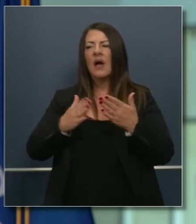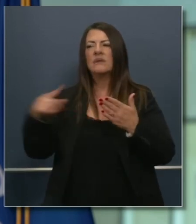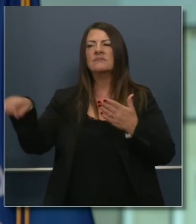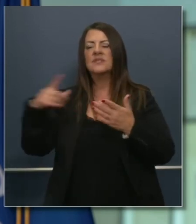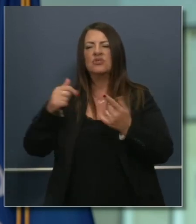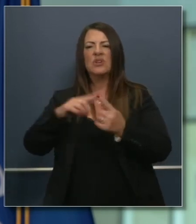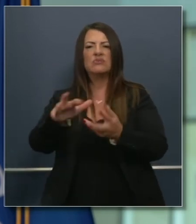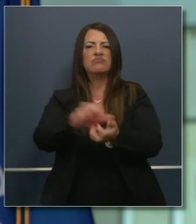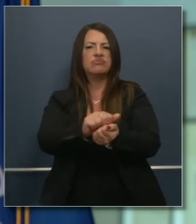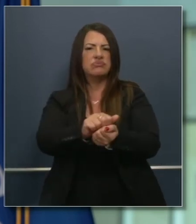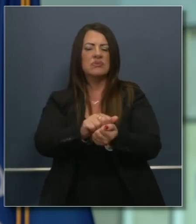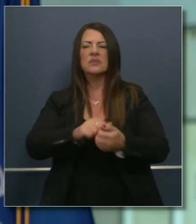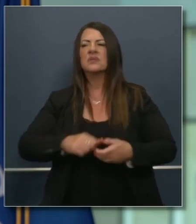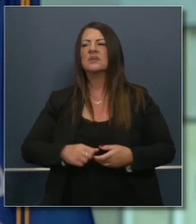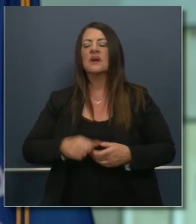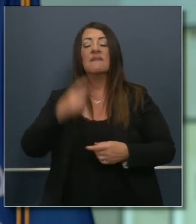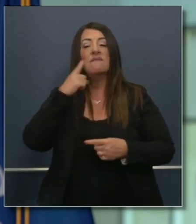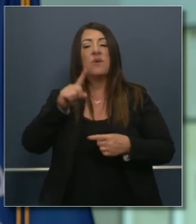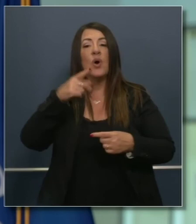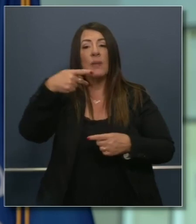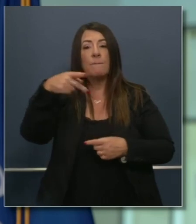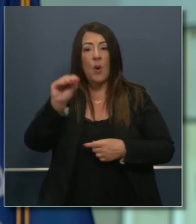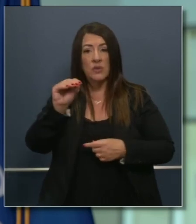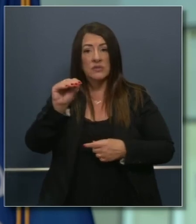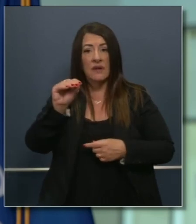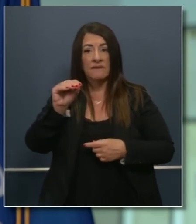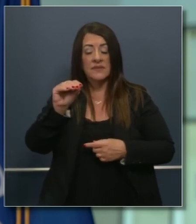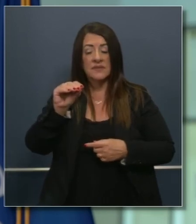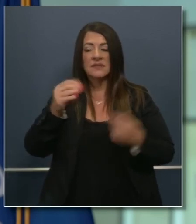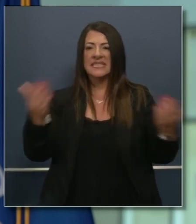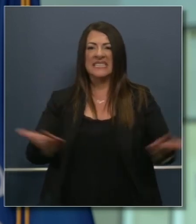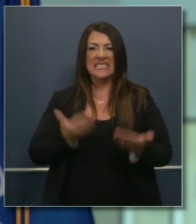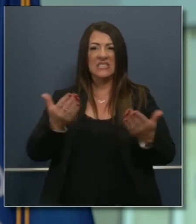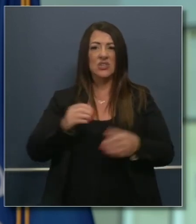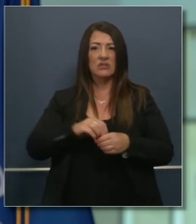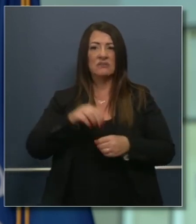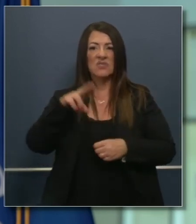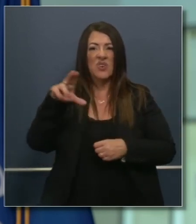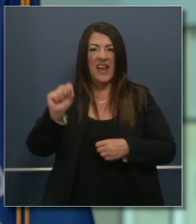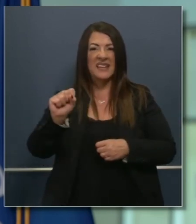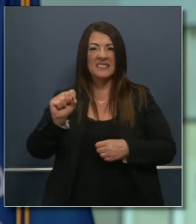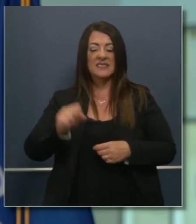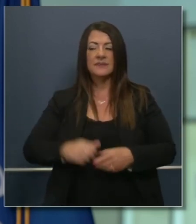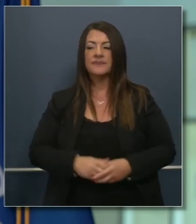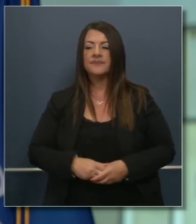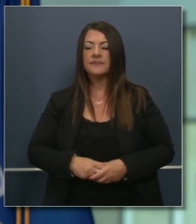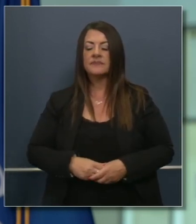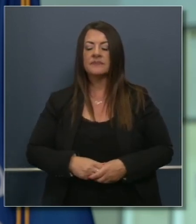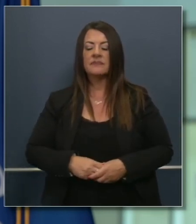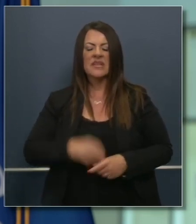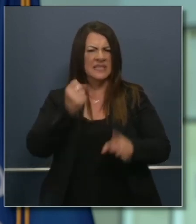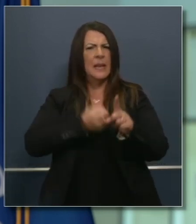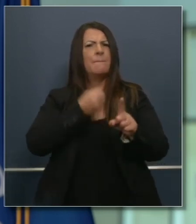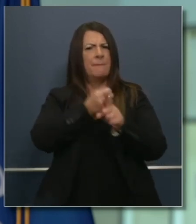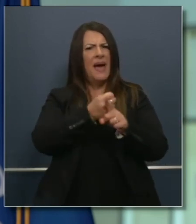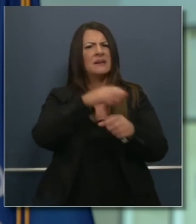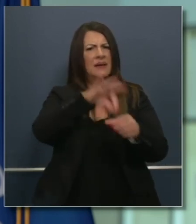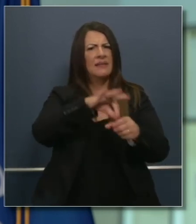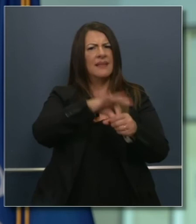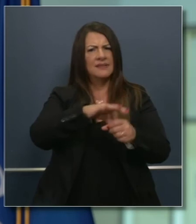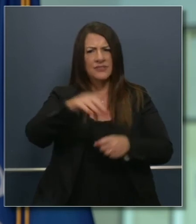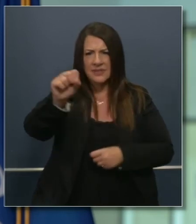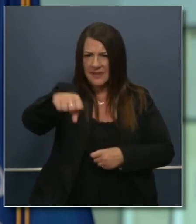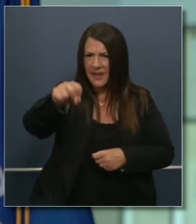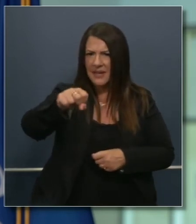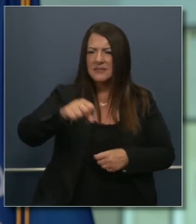done to our postal delivery here in this country. This is going to impact not just elections, it's going to impact your ability to get